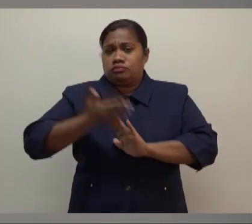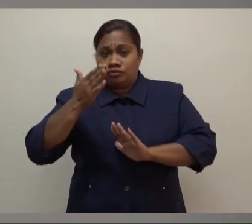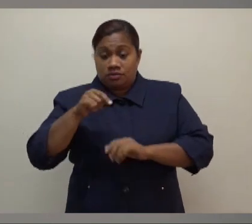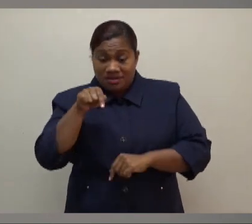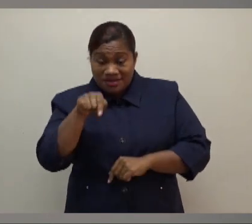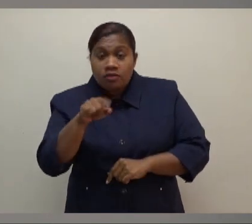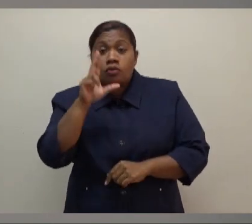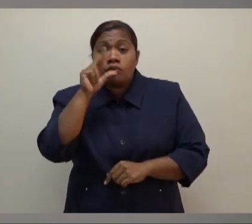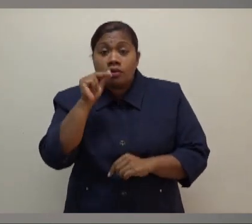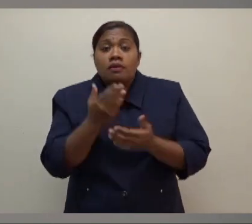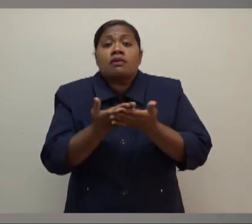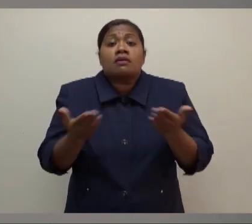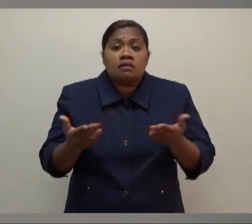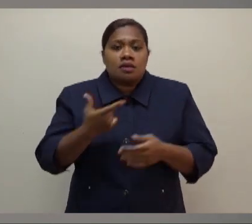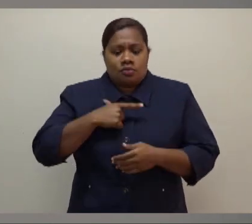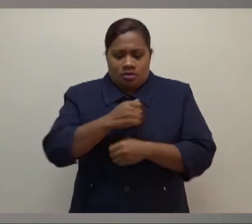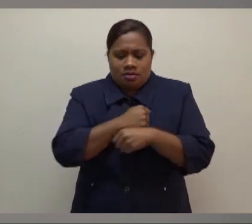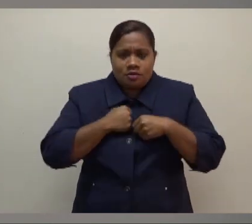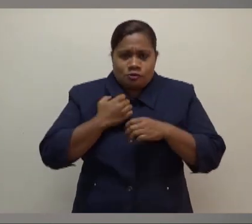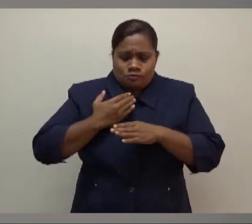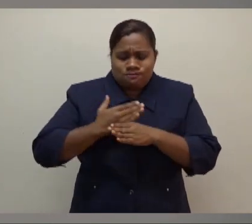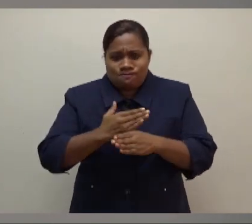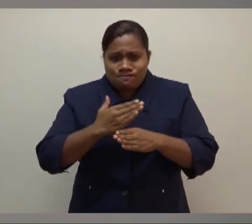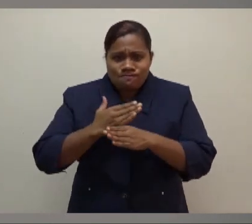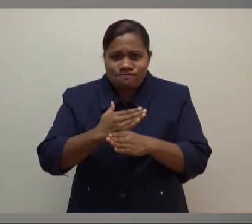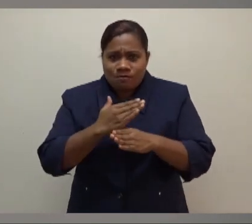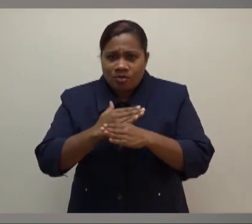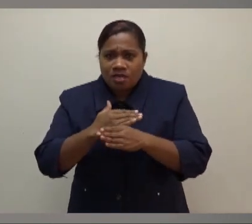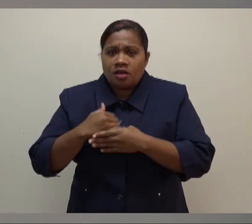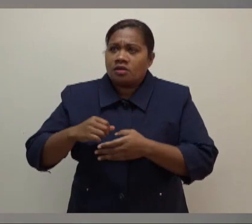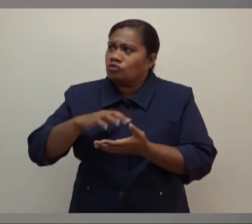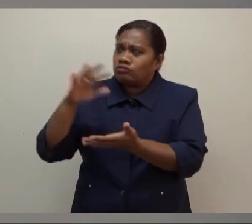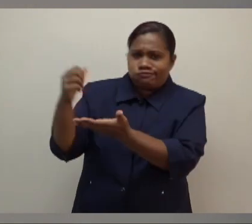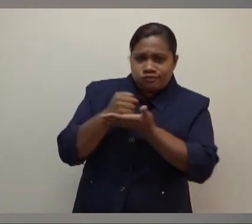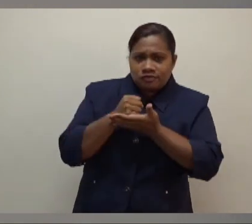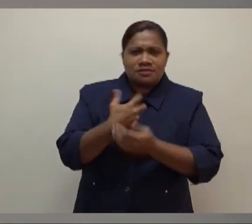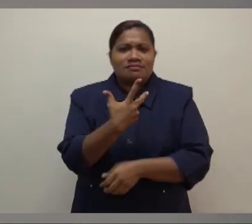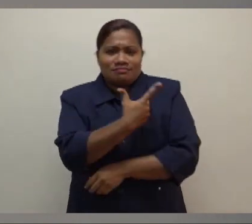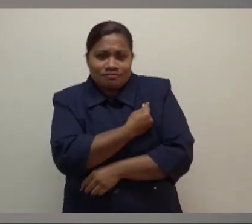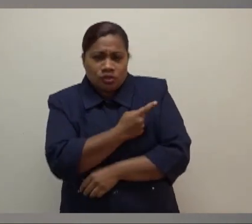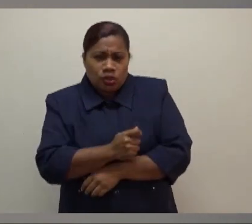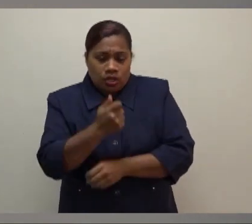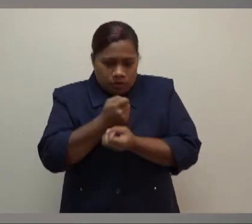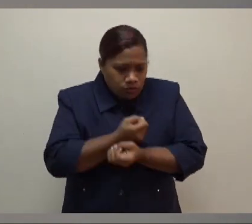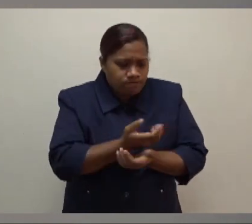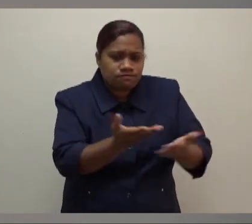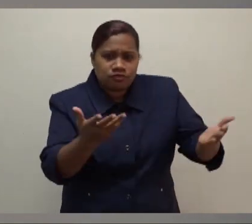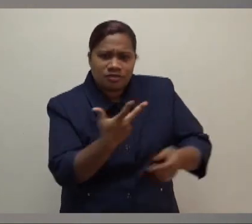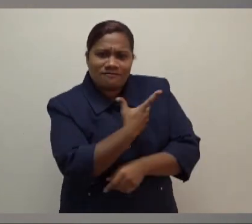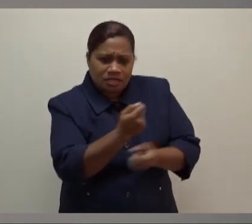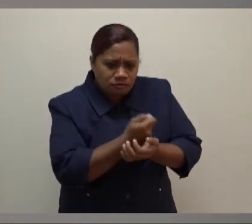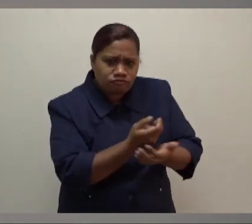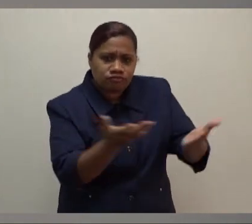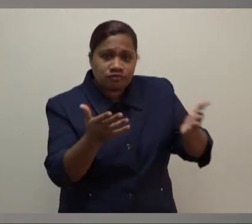possible due to our concerted effort to secure vaccines early, effectively roll out those vaccines, and